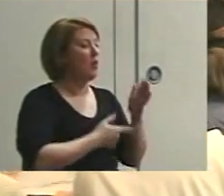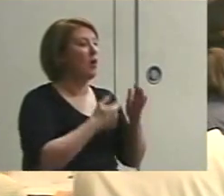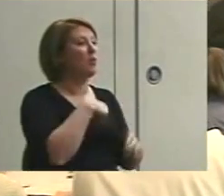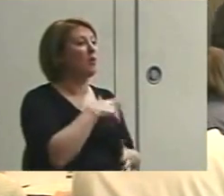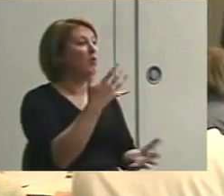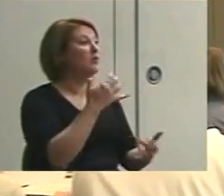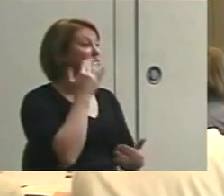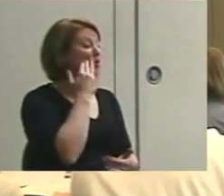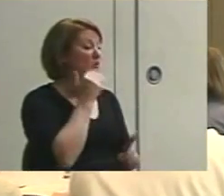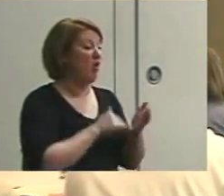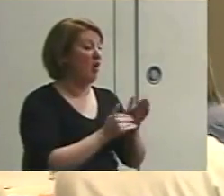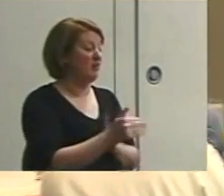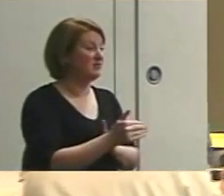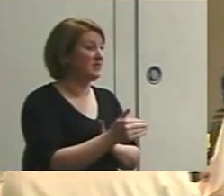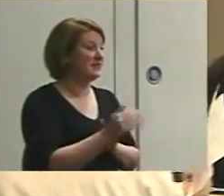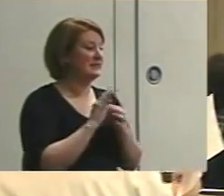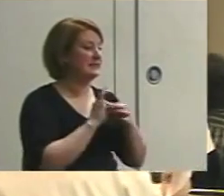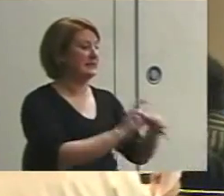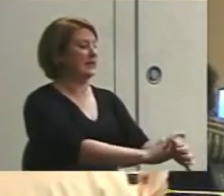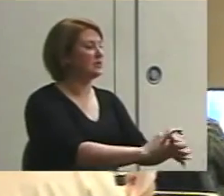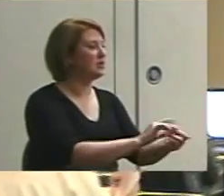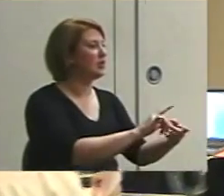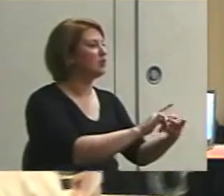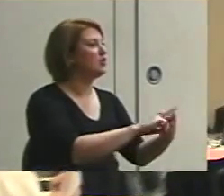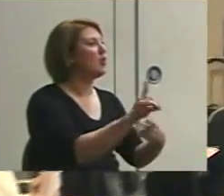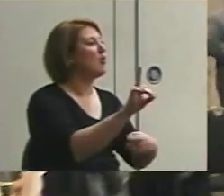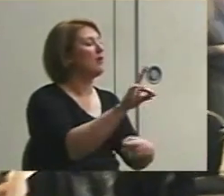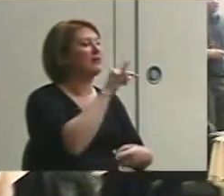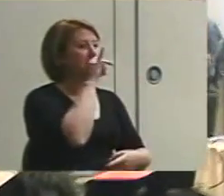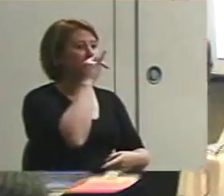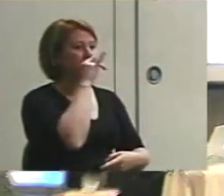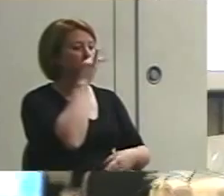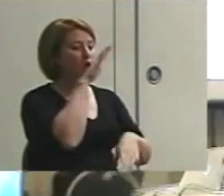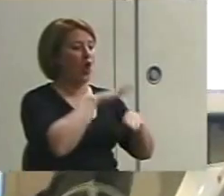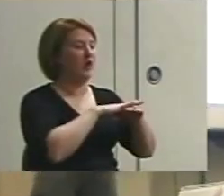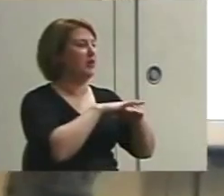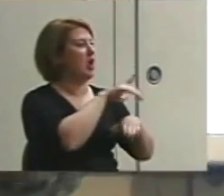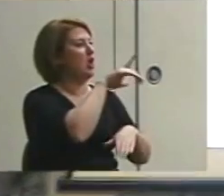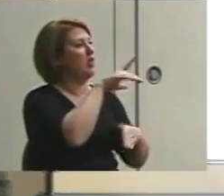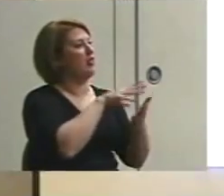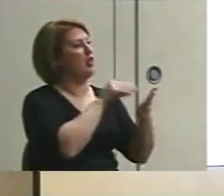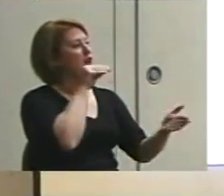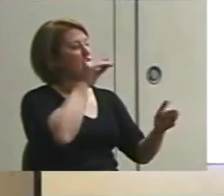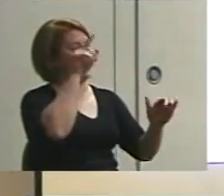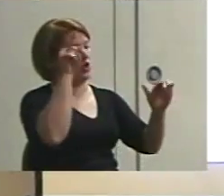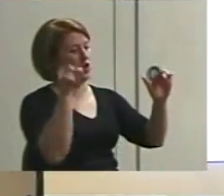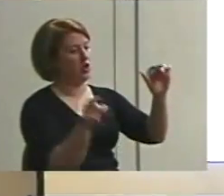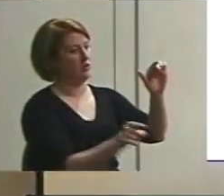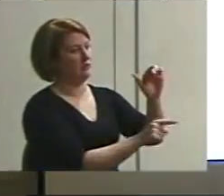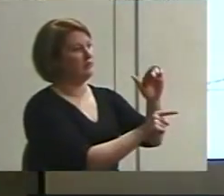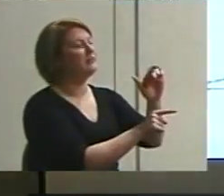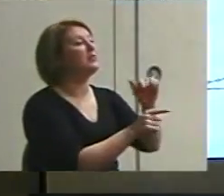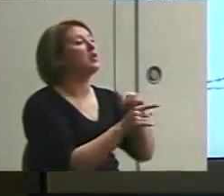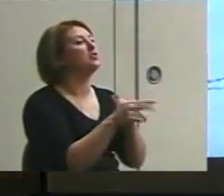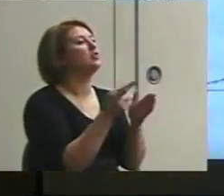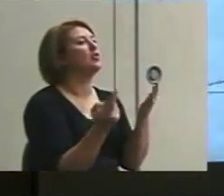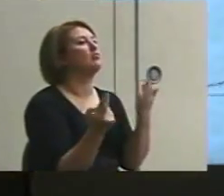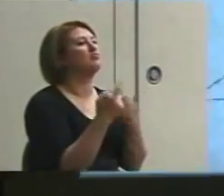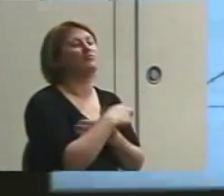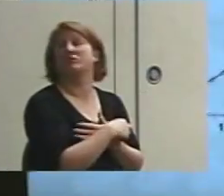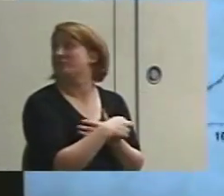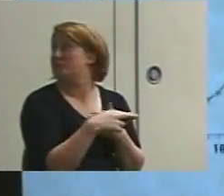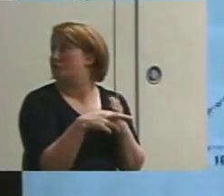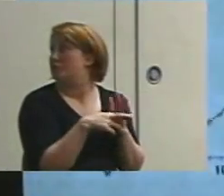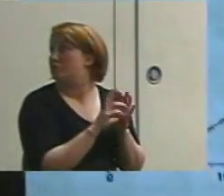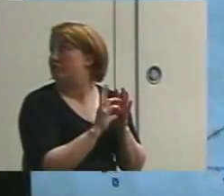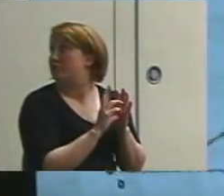know often is how It's to where the kids are on a learning curve. So just to review learning curve, if you're